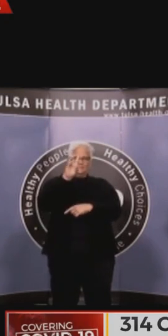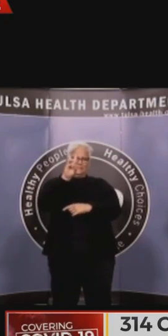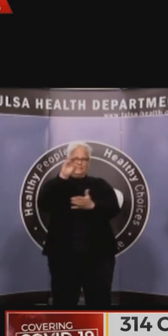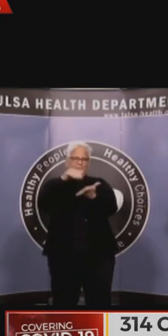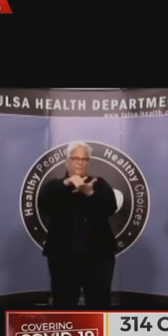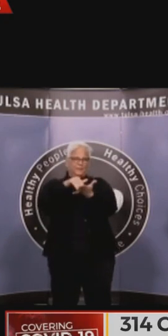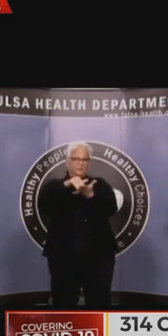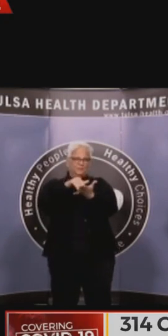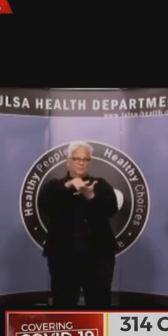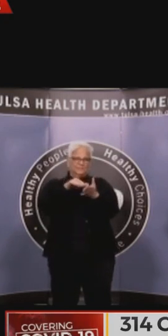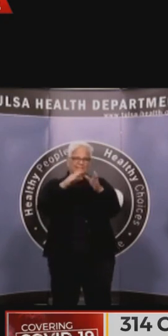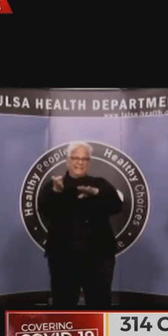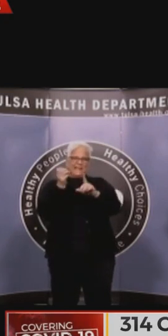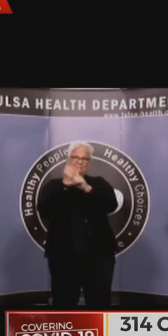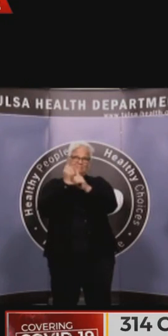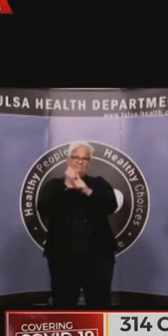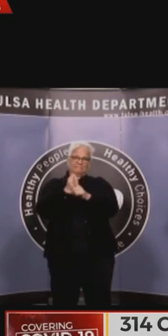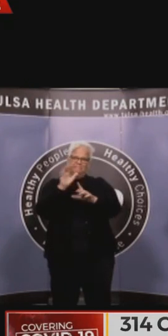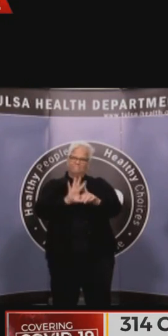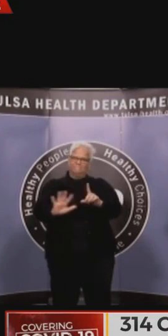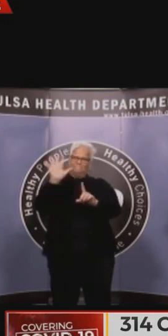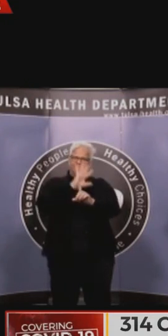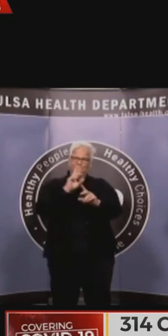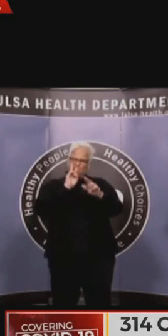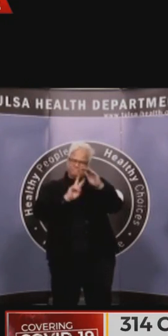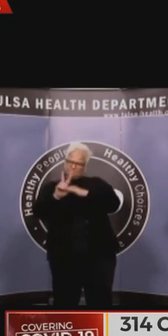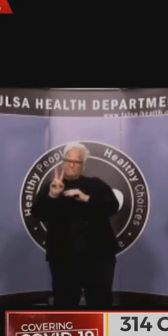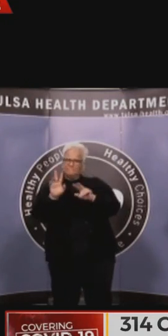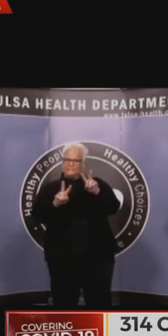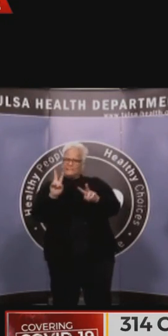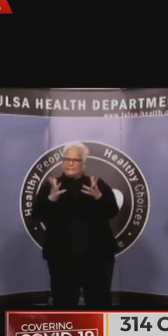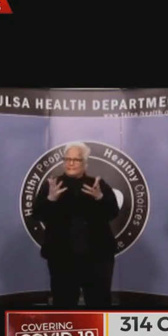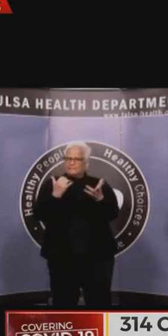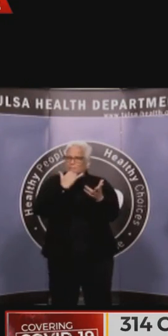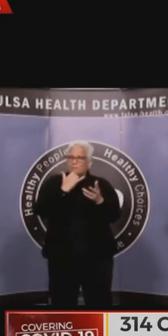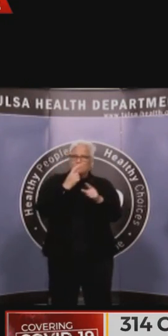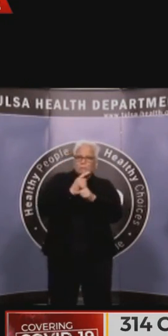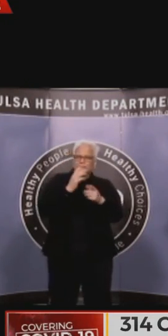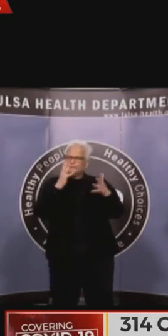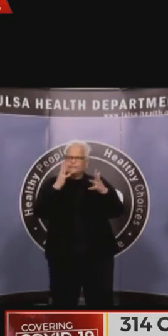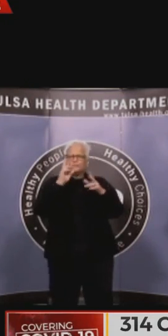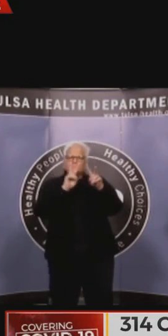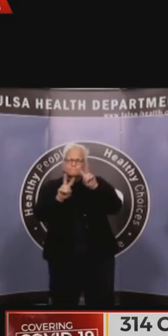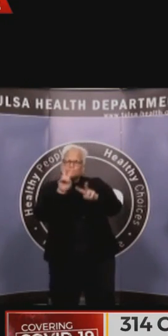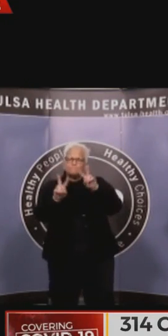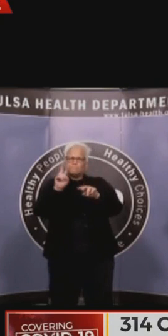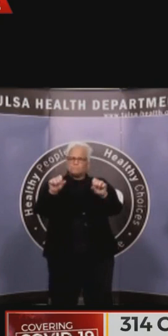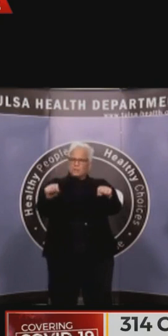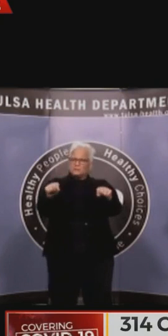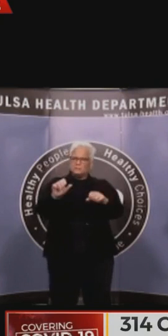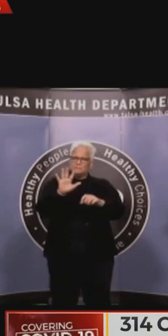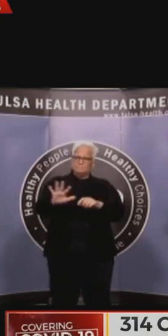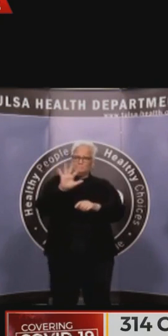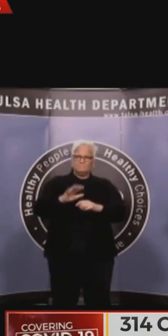and have already recovered. We are projecting there could be potentially up to about 2,100 deaths. We have made other adjustments